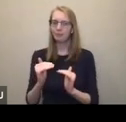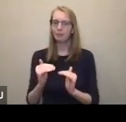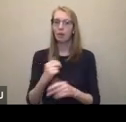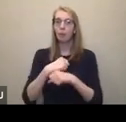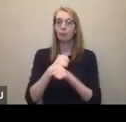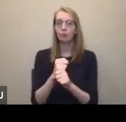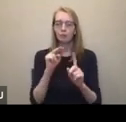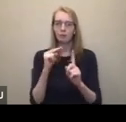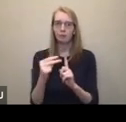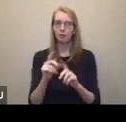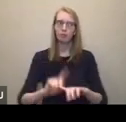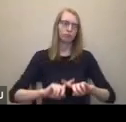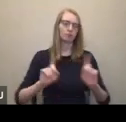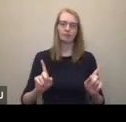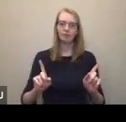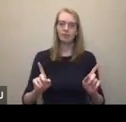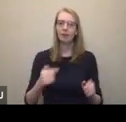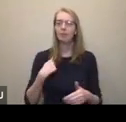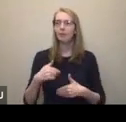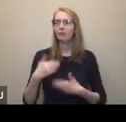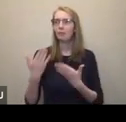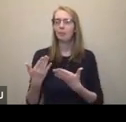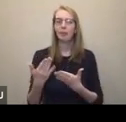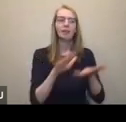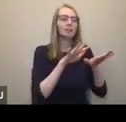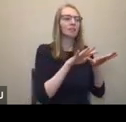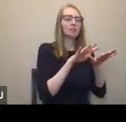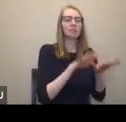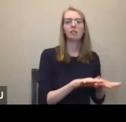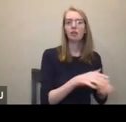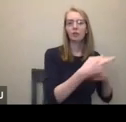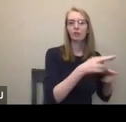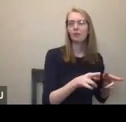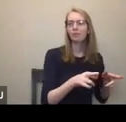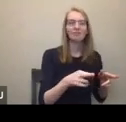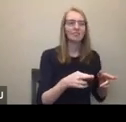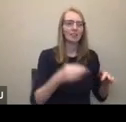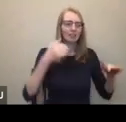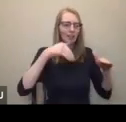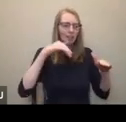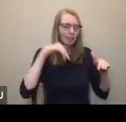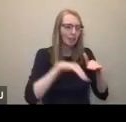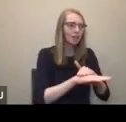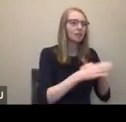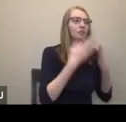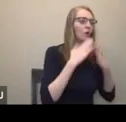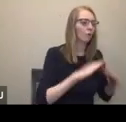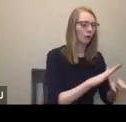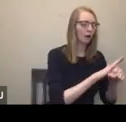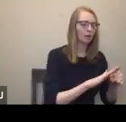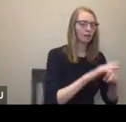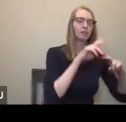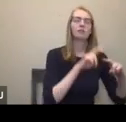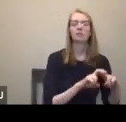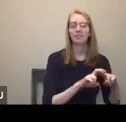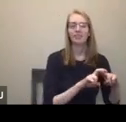I recommend rather than just chill room, so hey, go off into this quiet space and sit, that will actually make some people more anxious, give them things